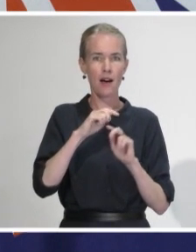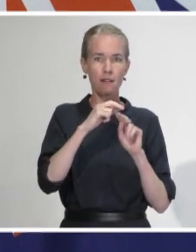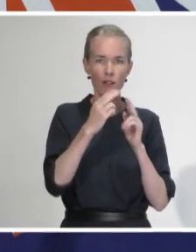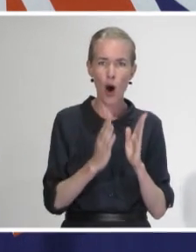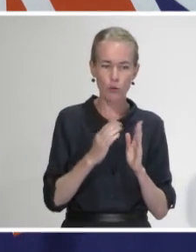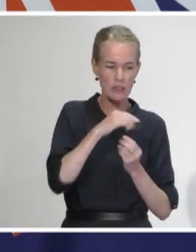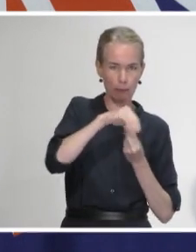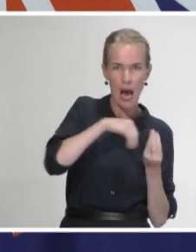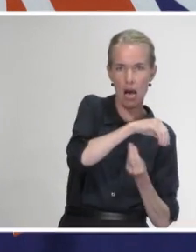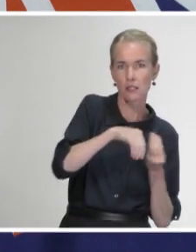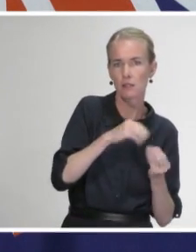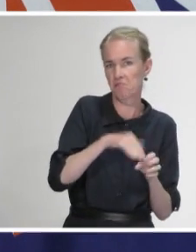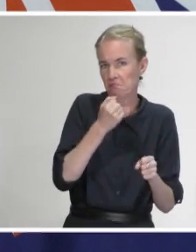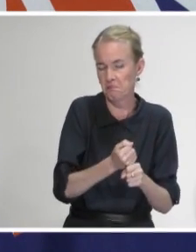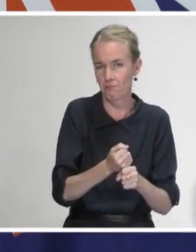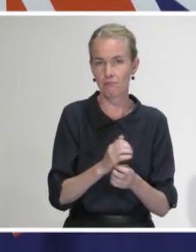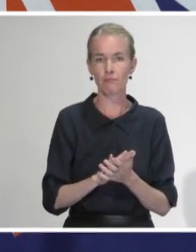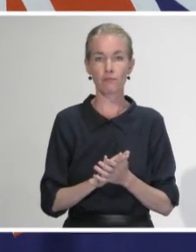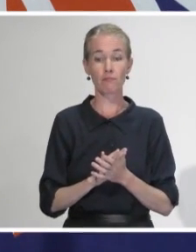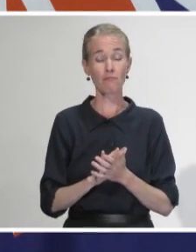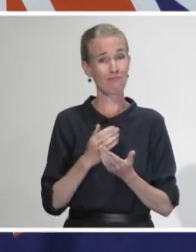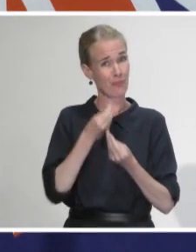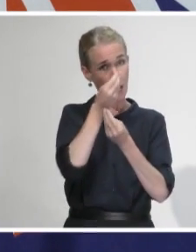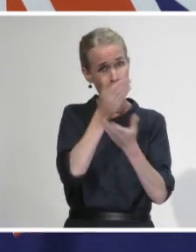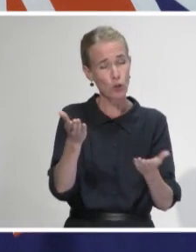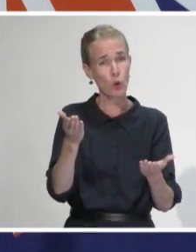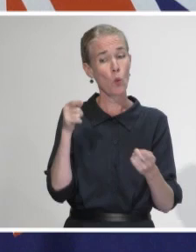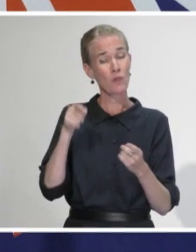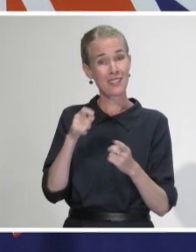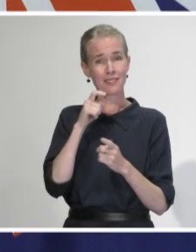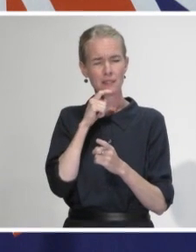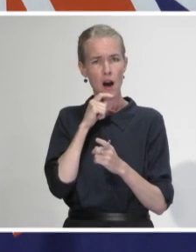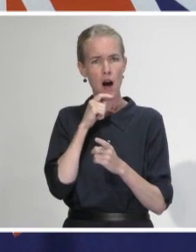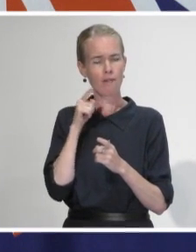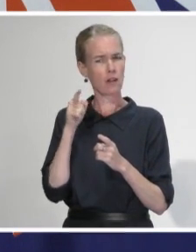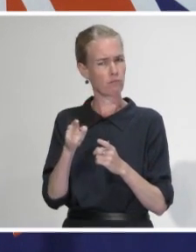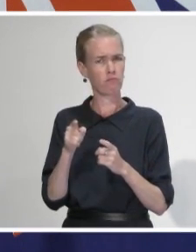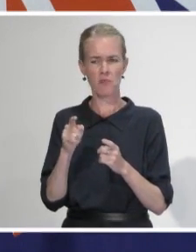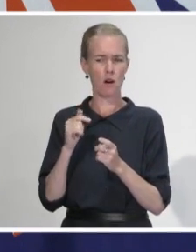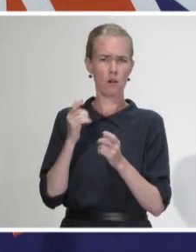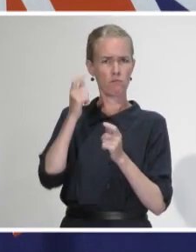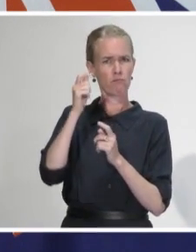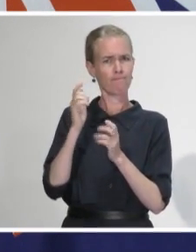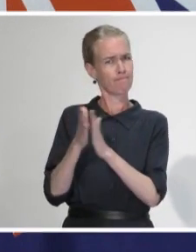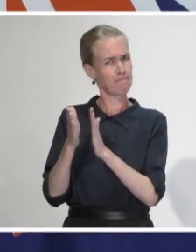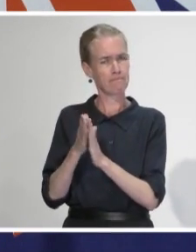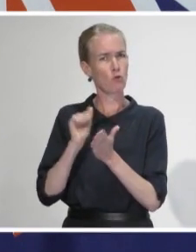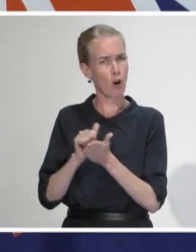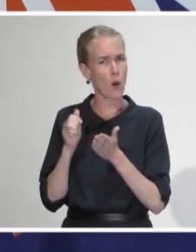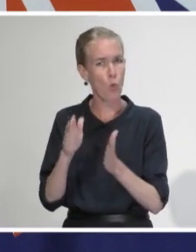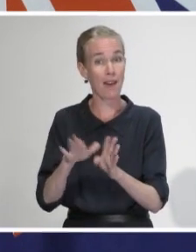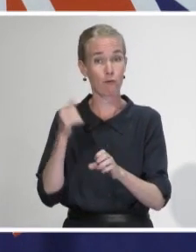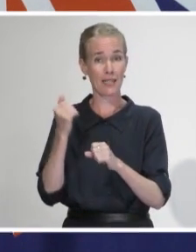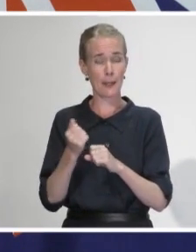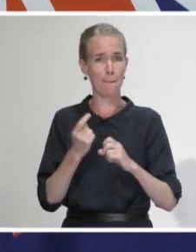And I can say that the spectrum care staff have followed all appropriate actions including self-isolating staff while they recover and are